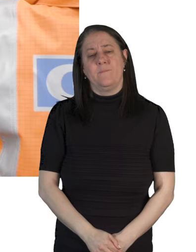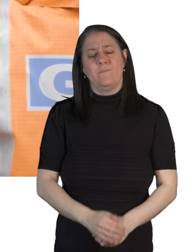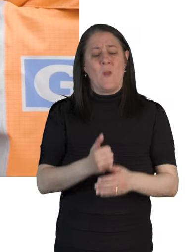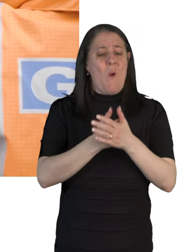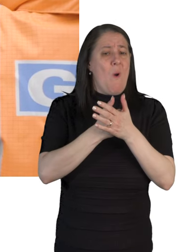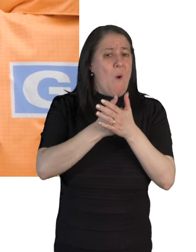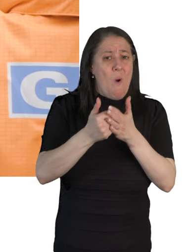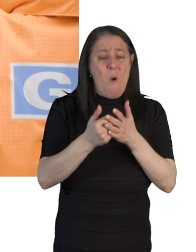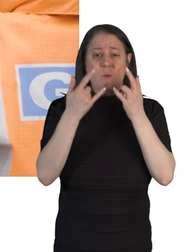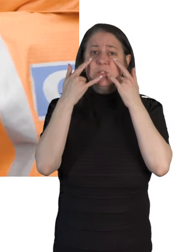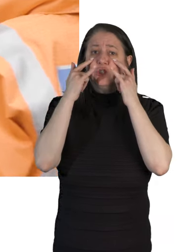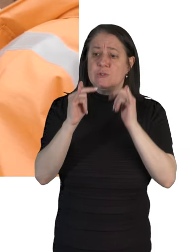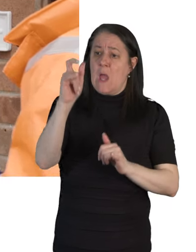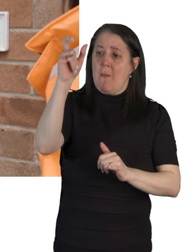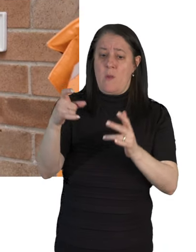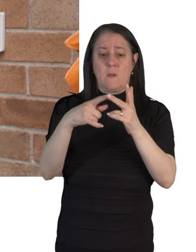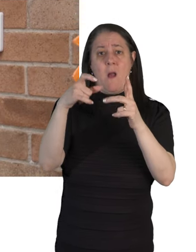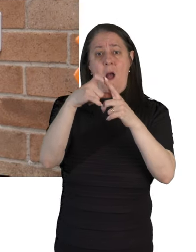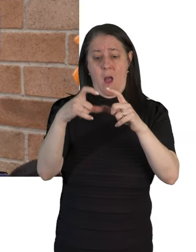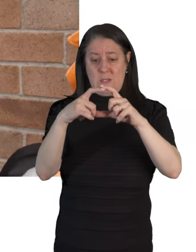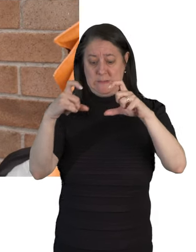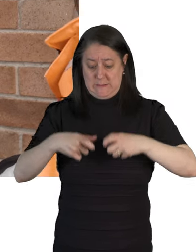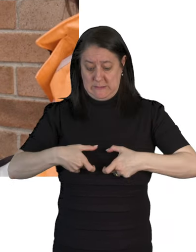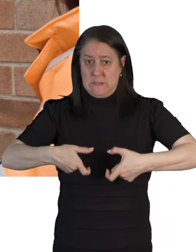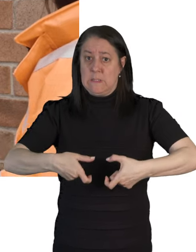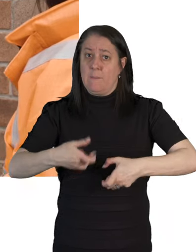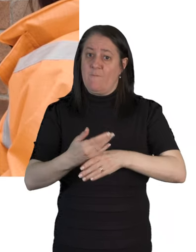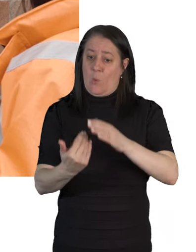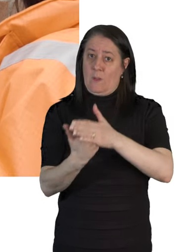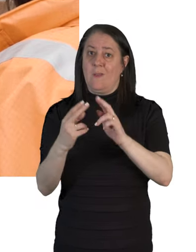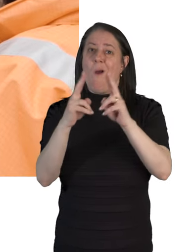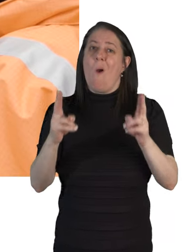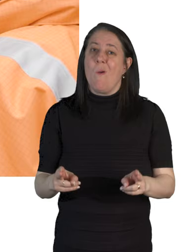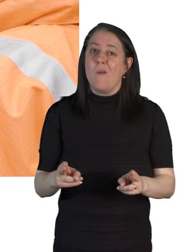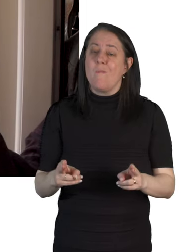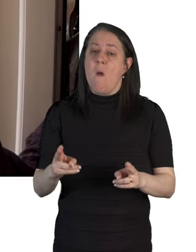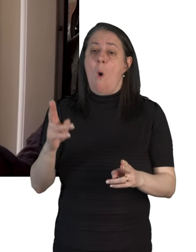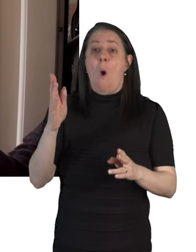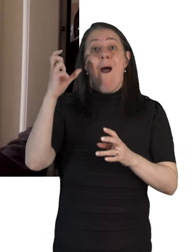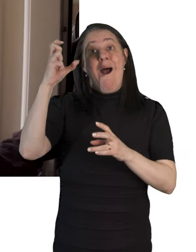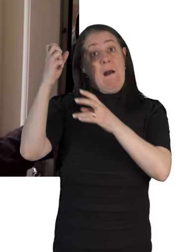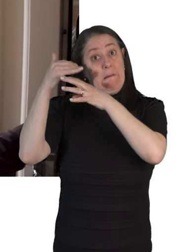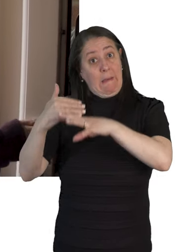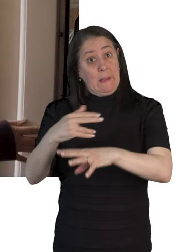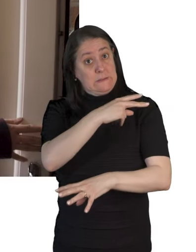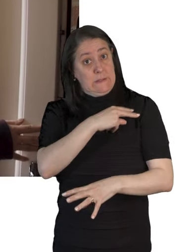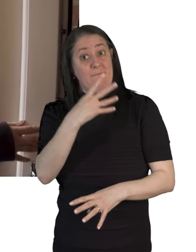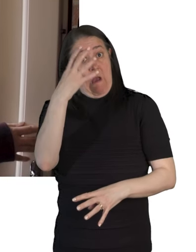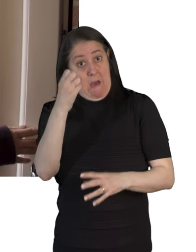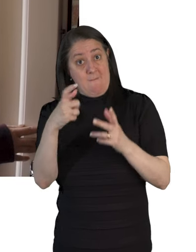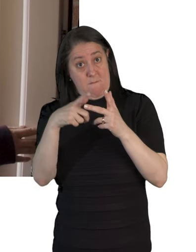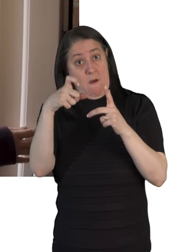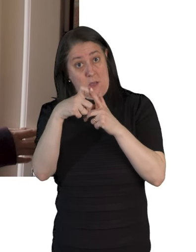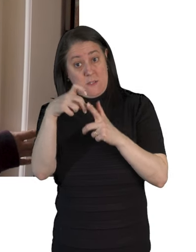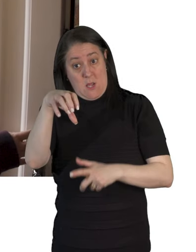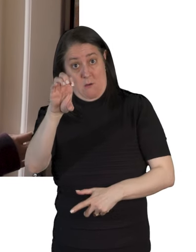Always check a person's ID before allowing them into your home. All Cadence staff have ID cards and